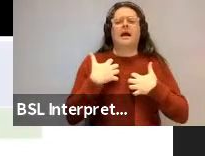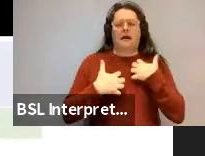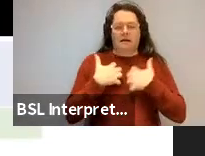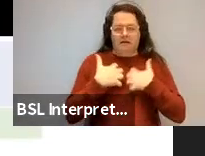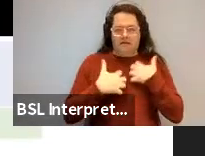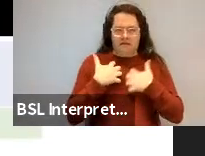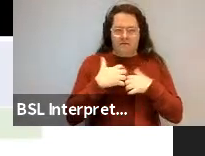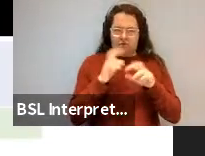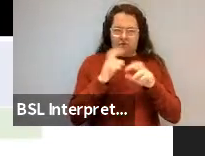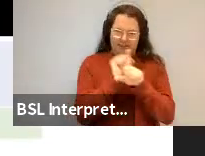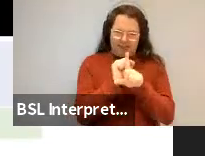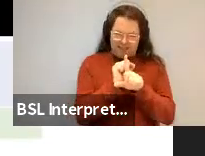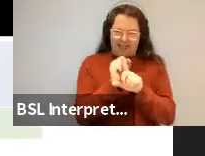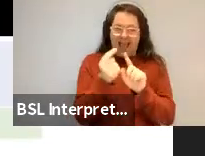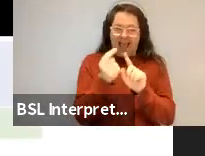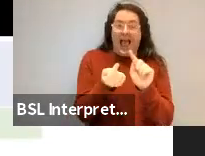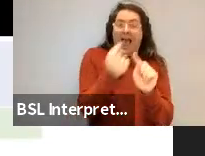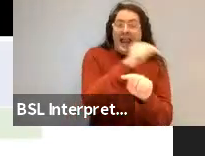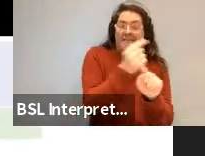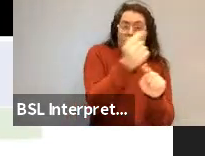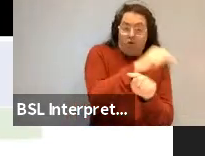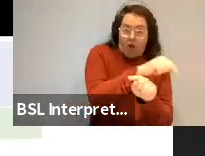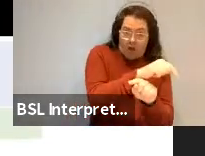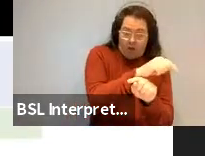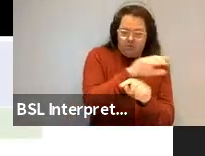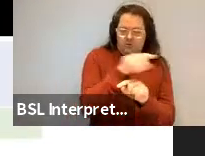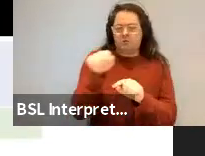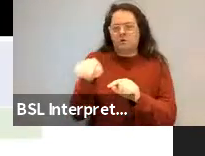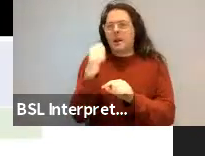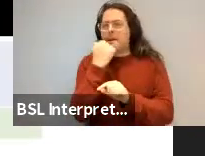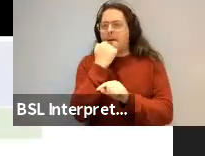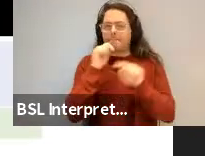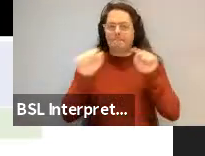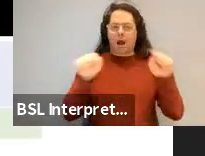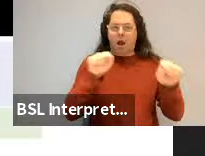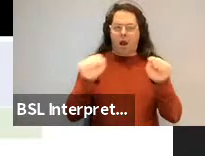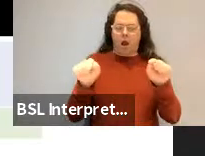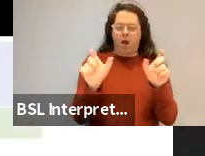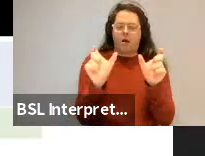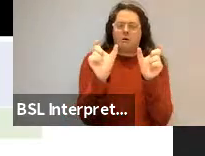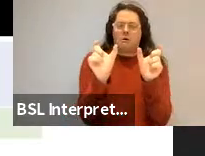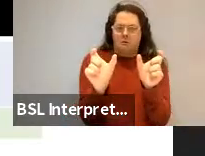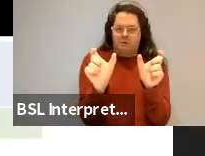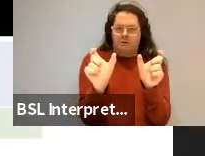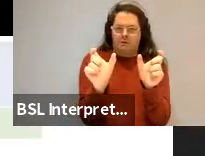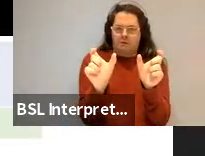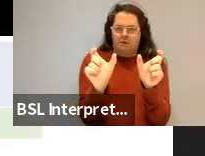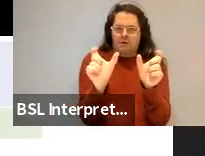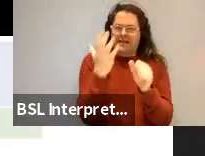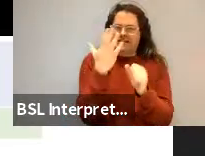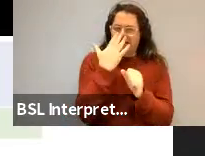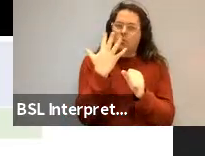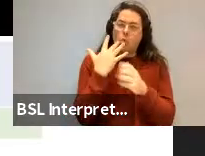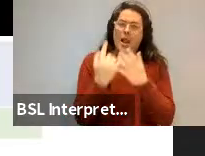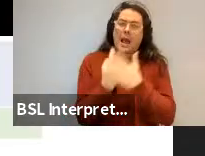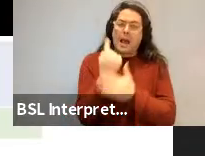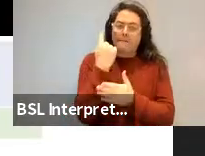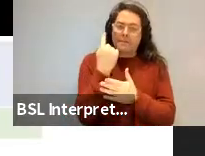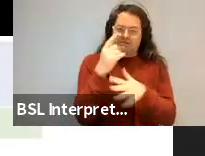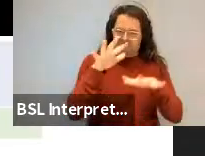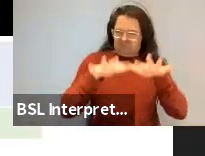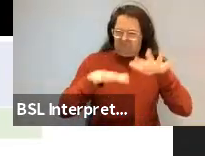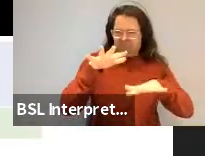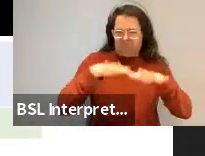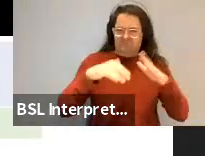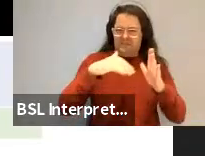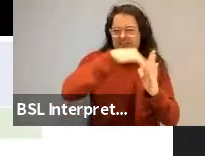anaphoric one and the number one, we see that the distribution is really identical. Um, so,